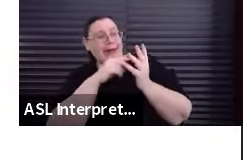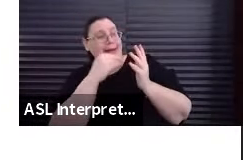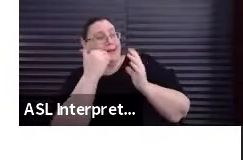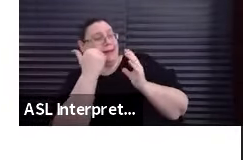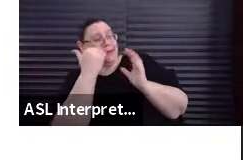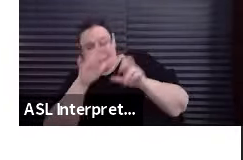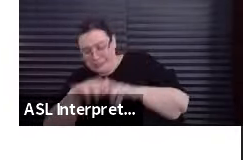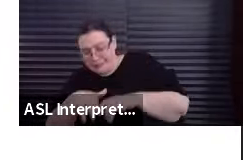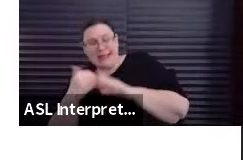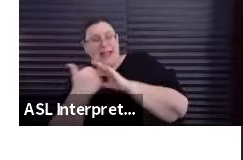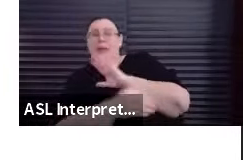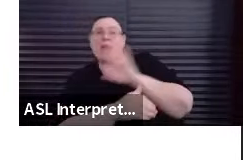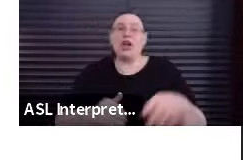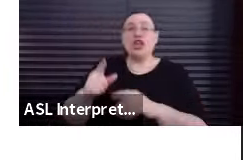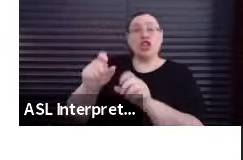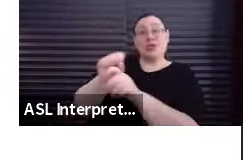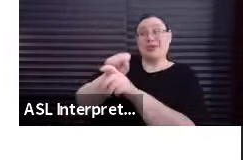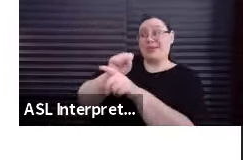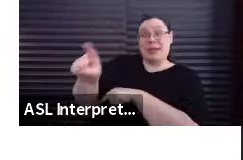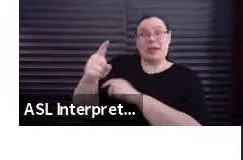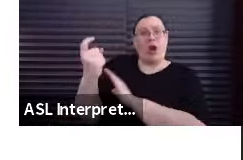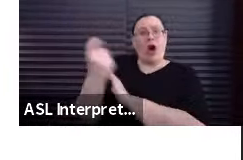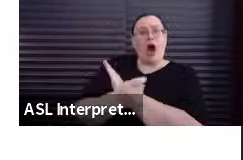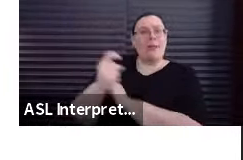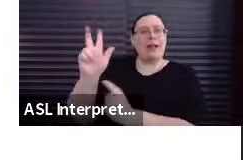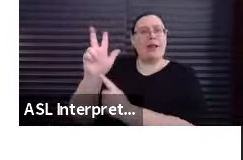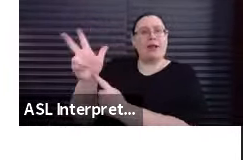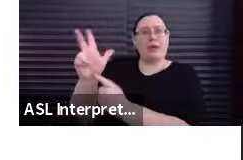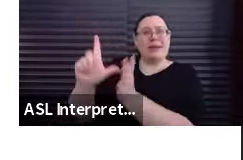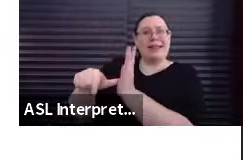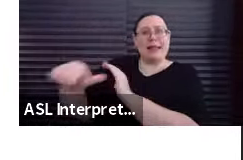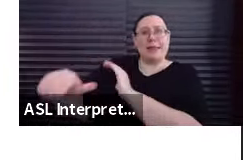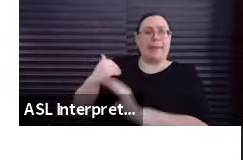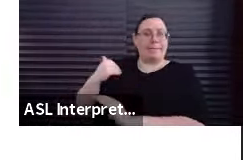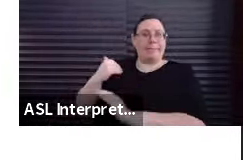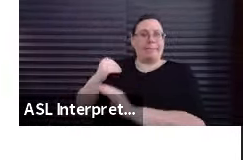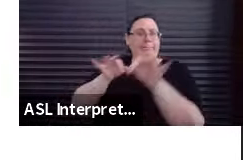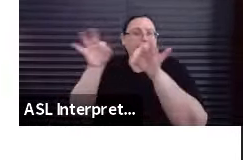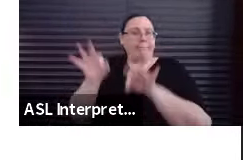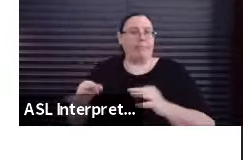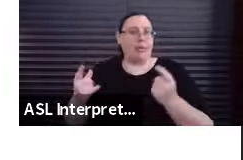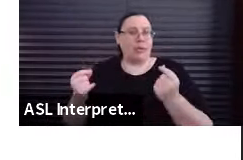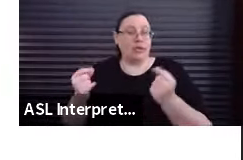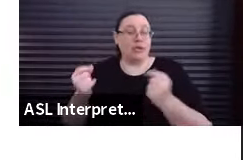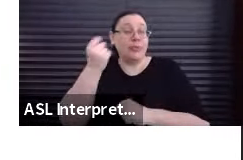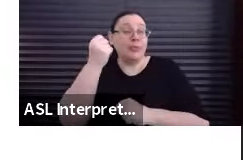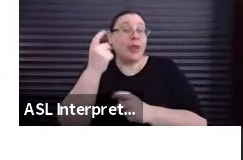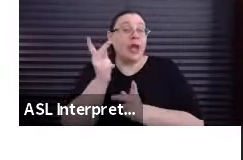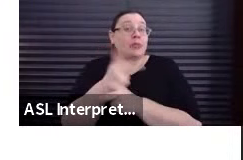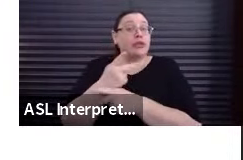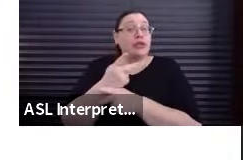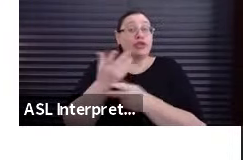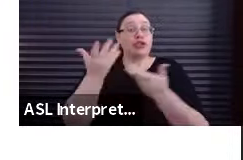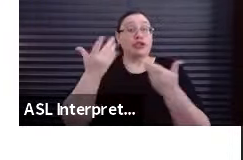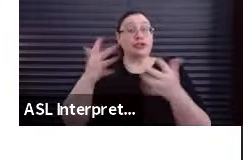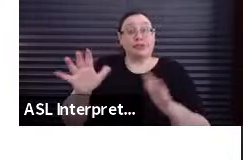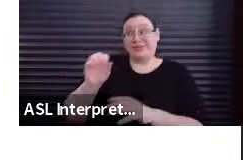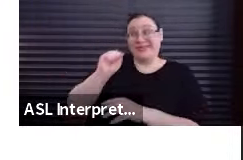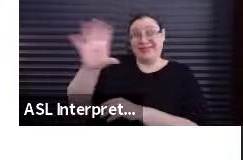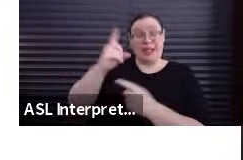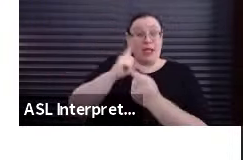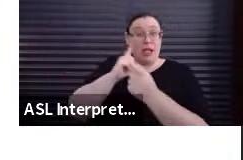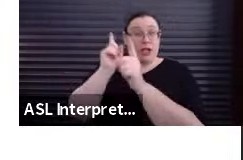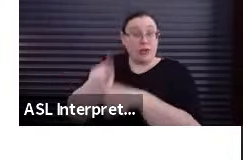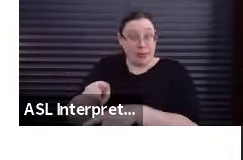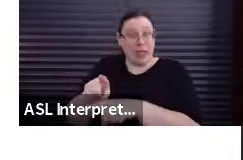you're going to receive that email from us with instructions. Because the producer has submitted the agreement itself, the producer